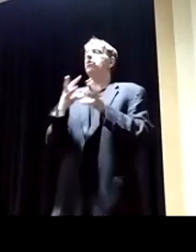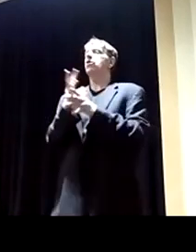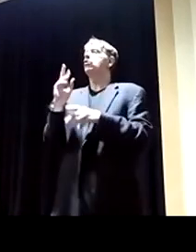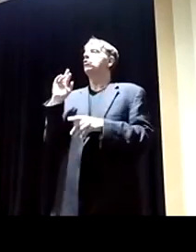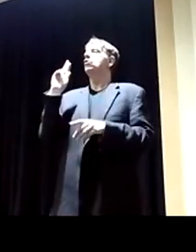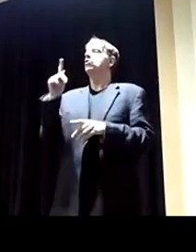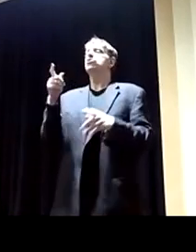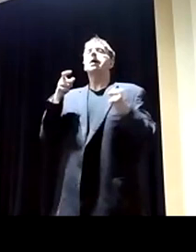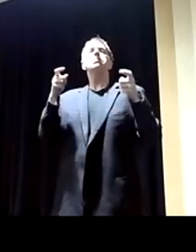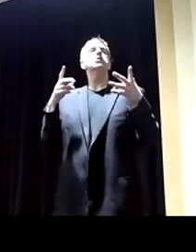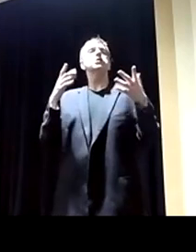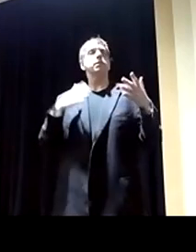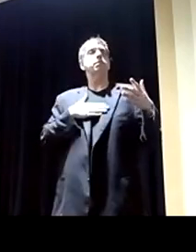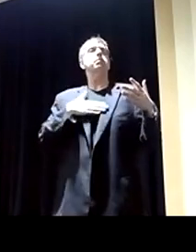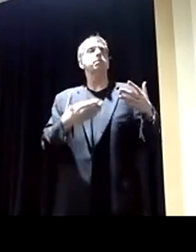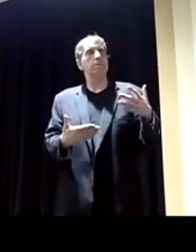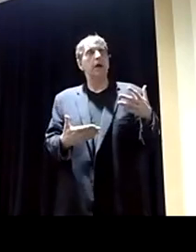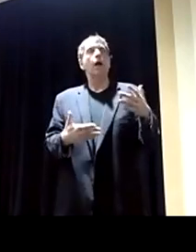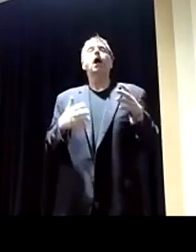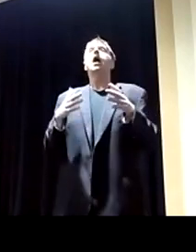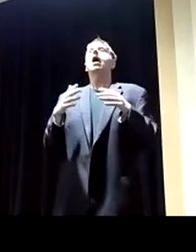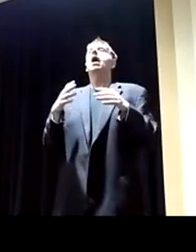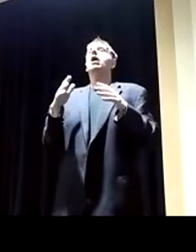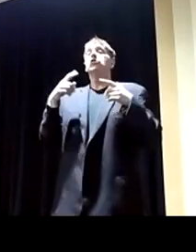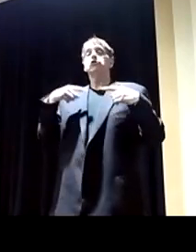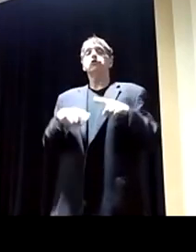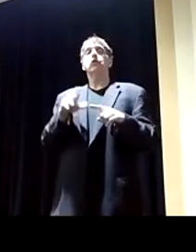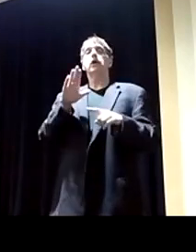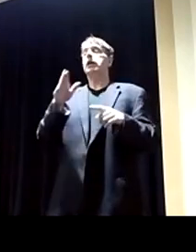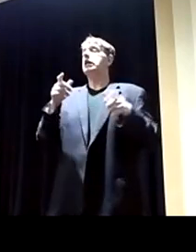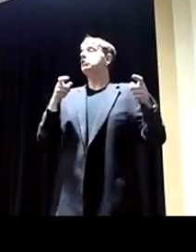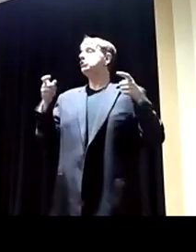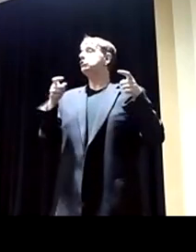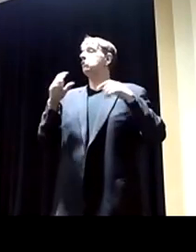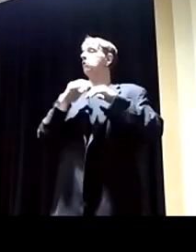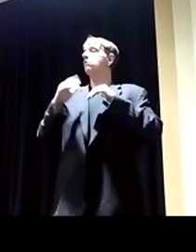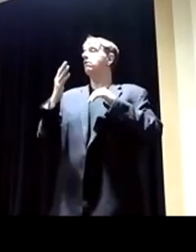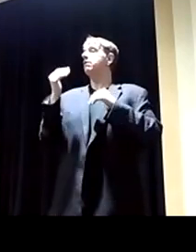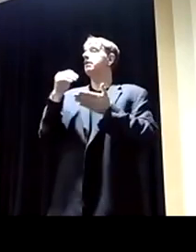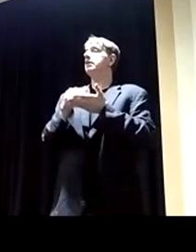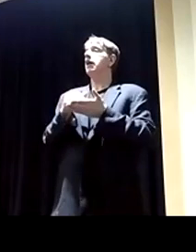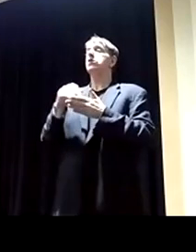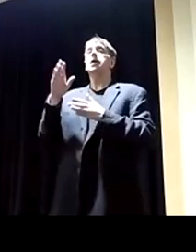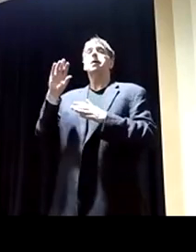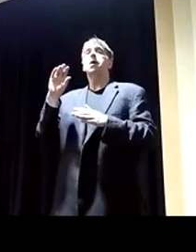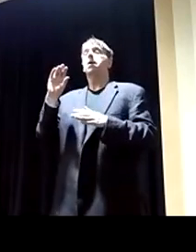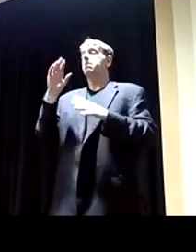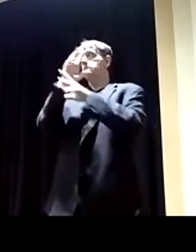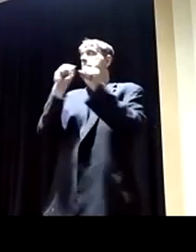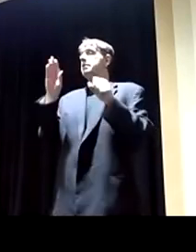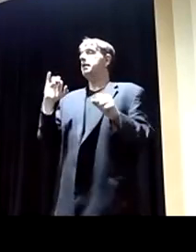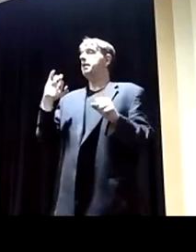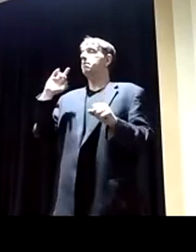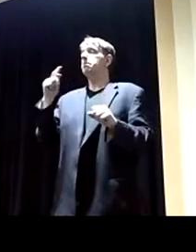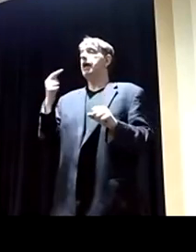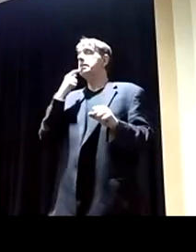the admitted number of refugees considerably over his term to 15,000. And President Biden has just raised it again with a